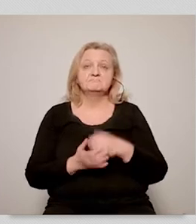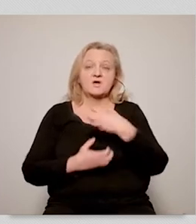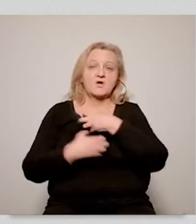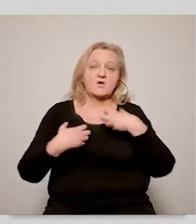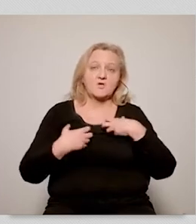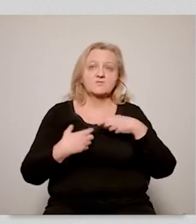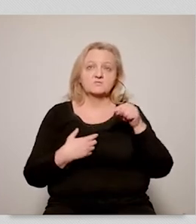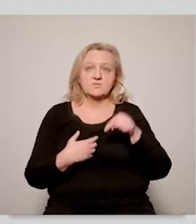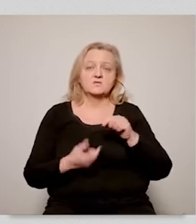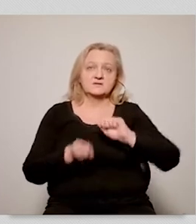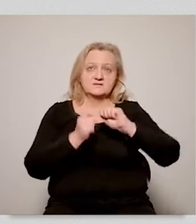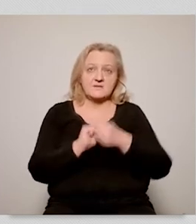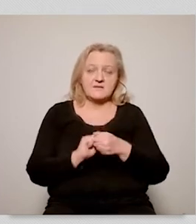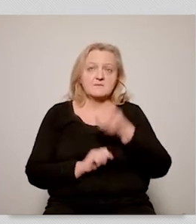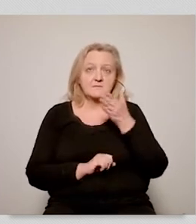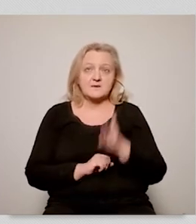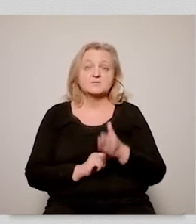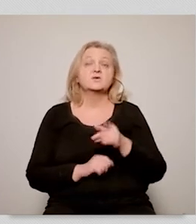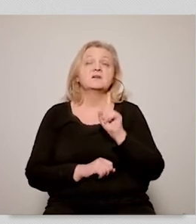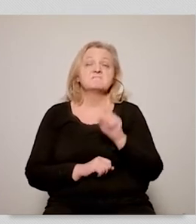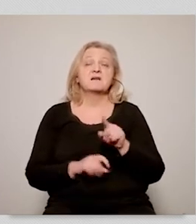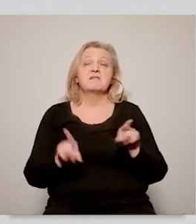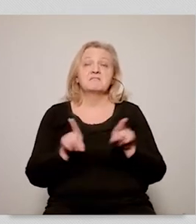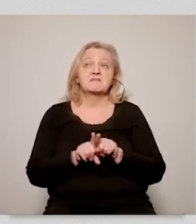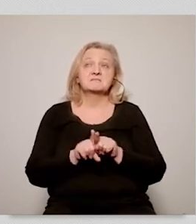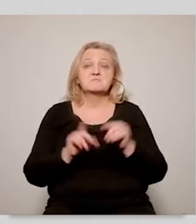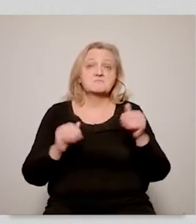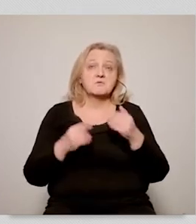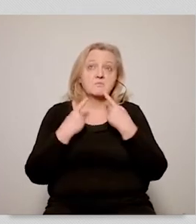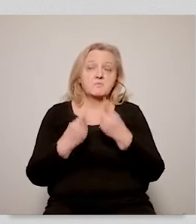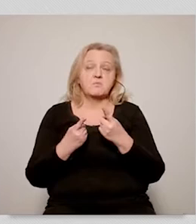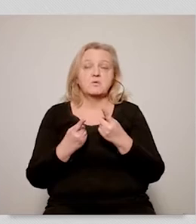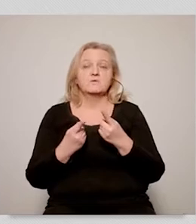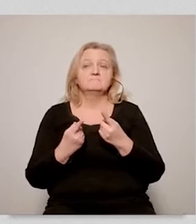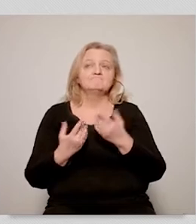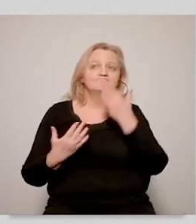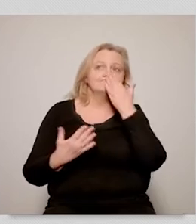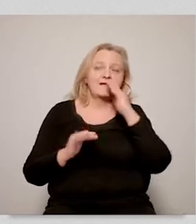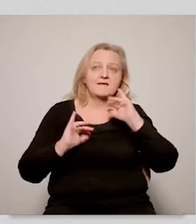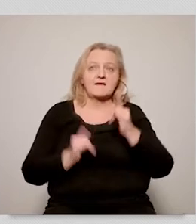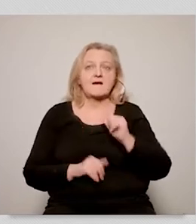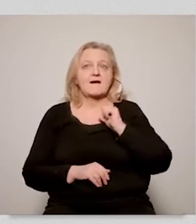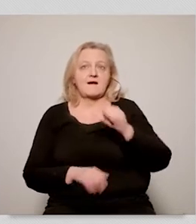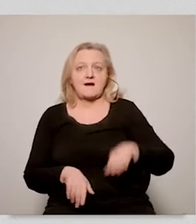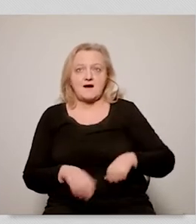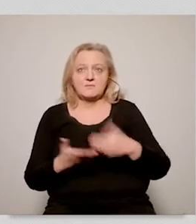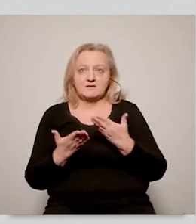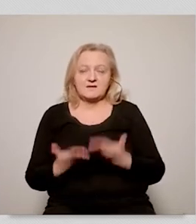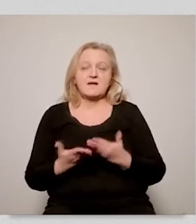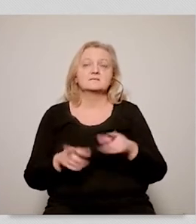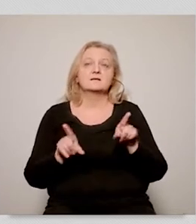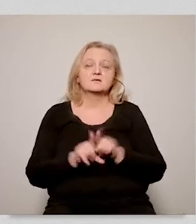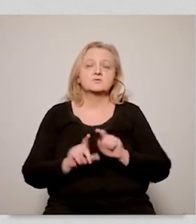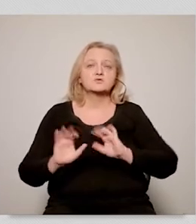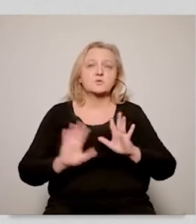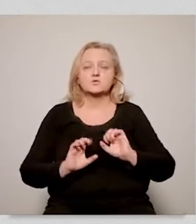is going to change our economy, but it is also going to change the capitalism